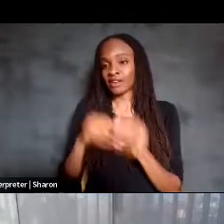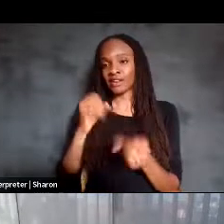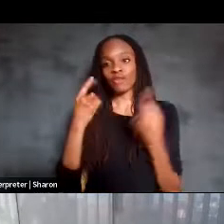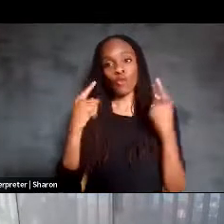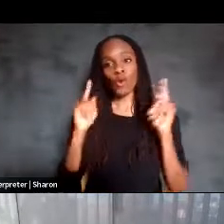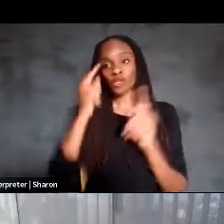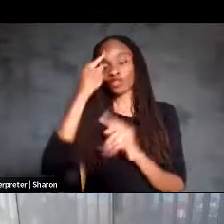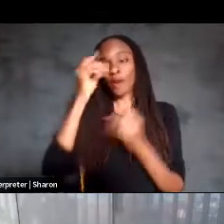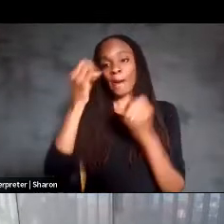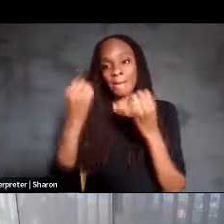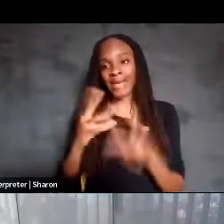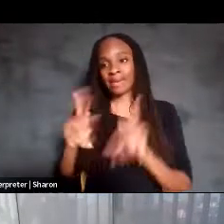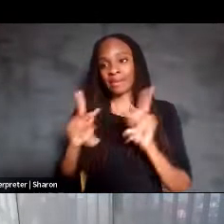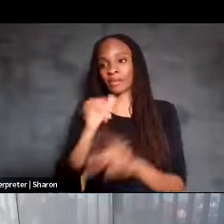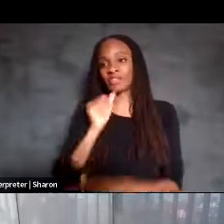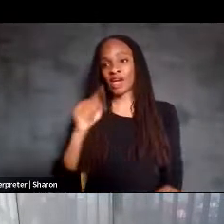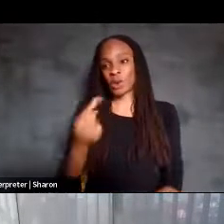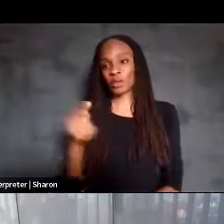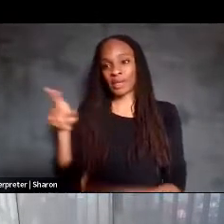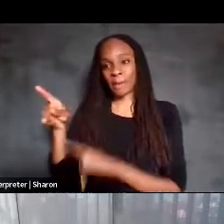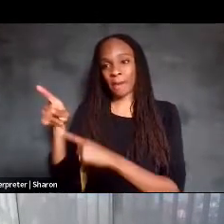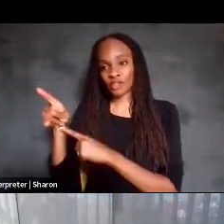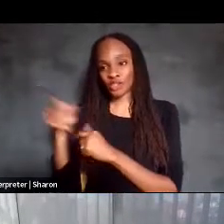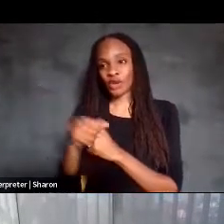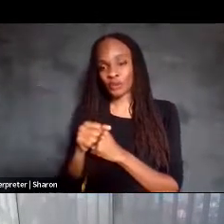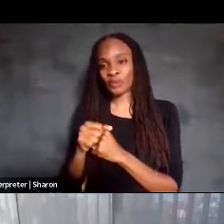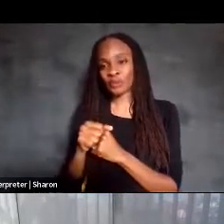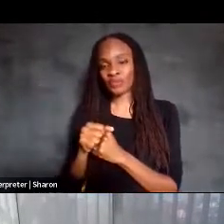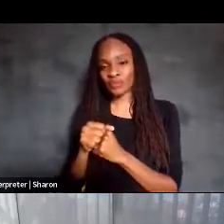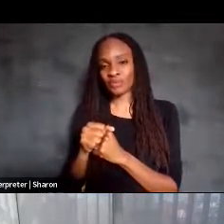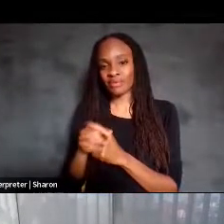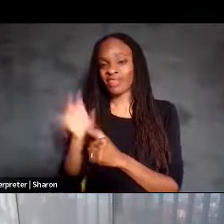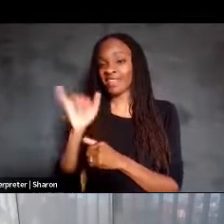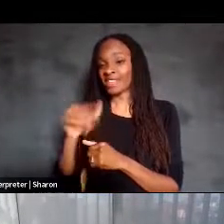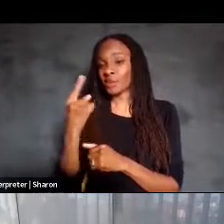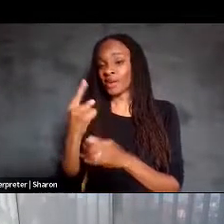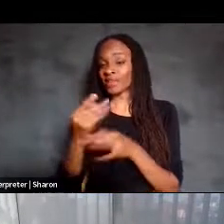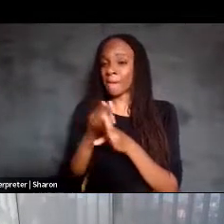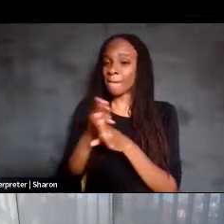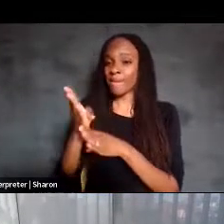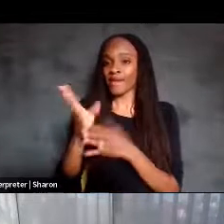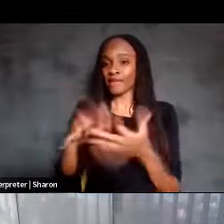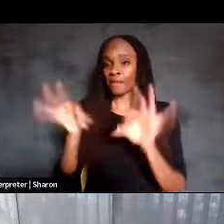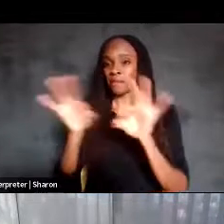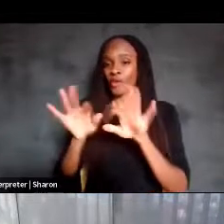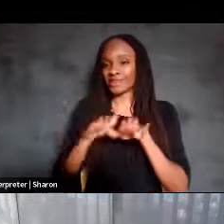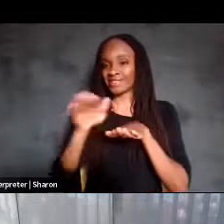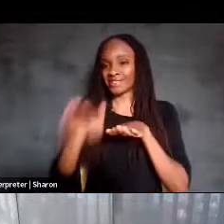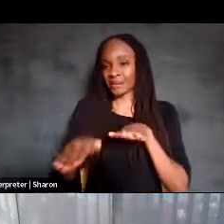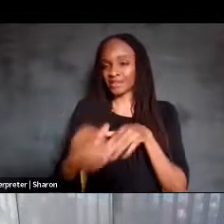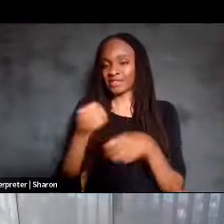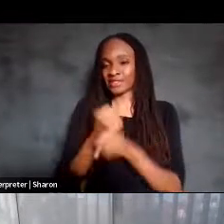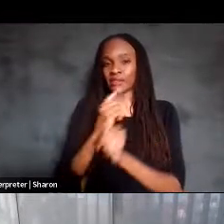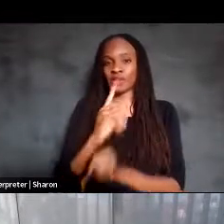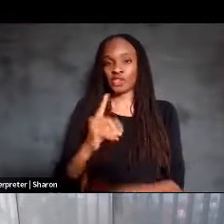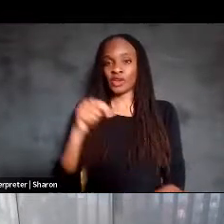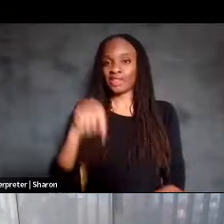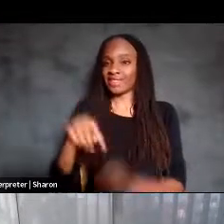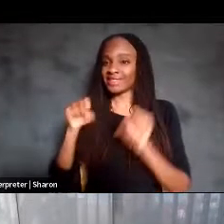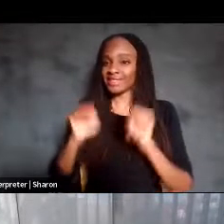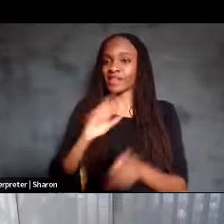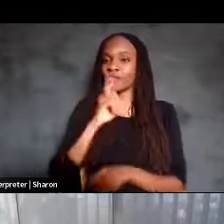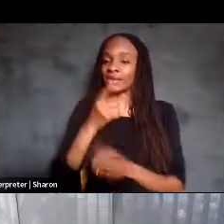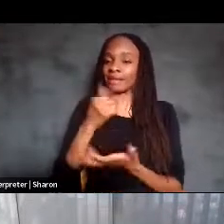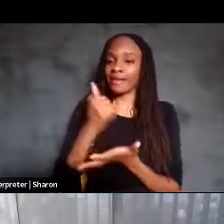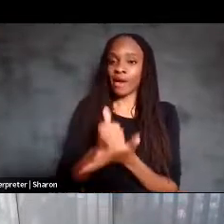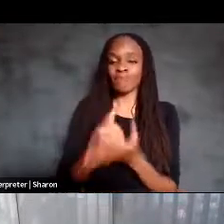one of the main important steps to make sure that this can really help as many people as we